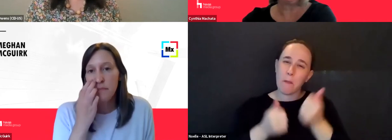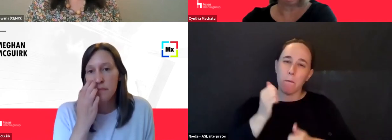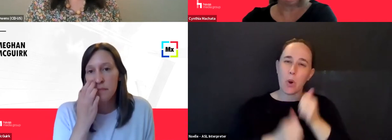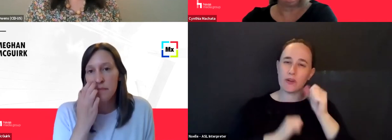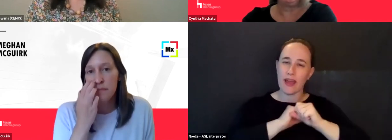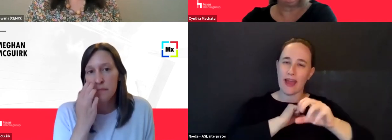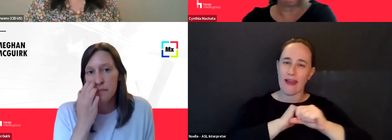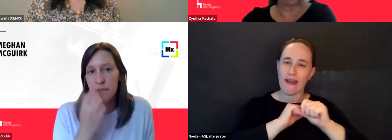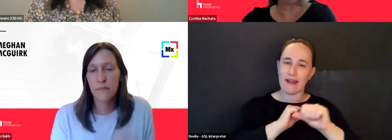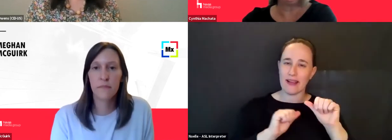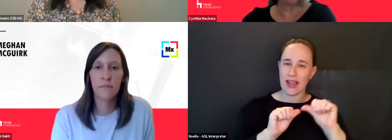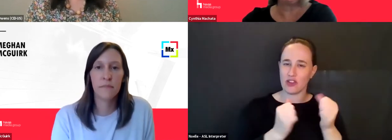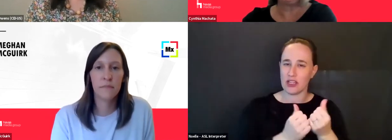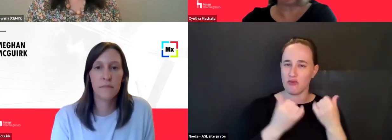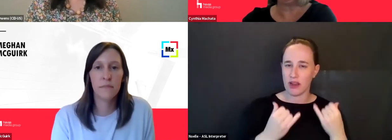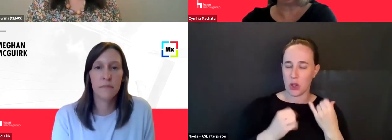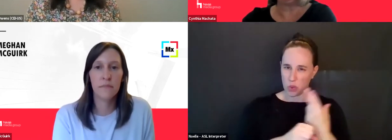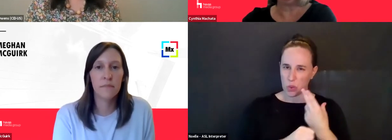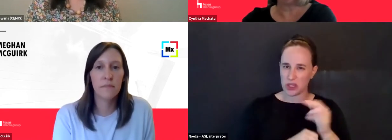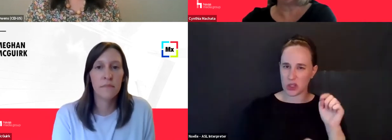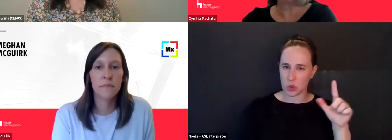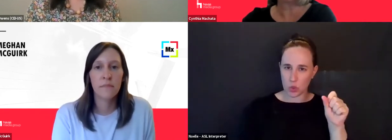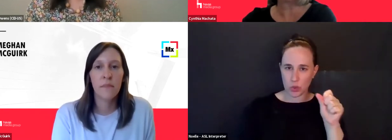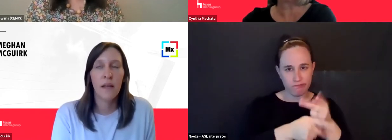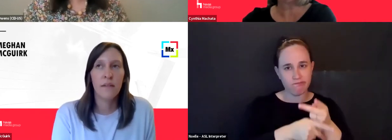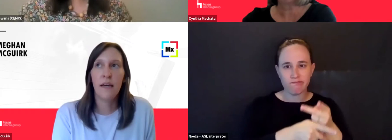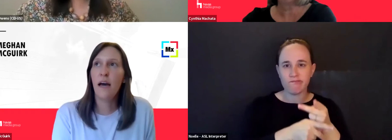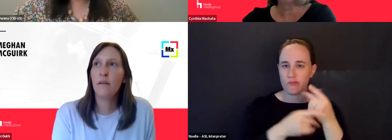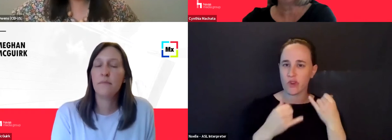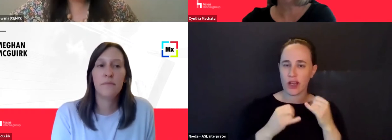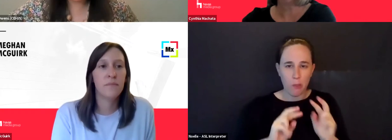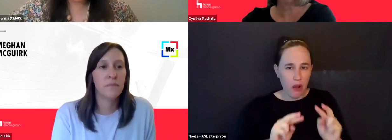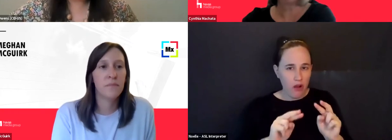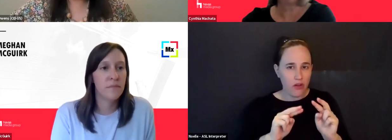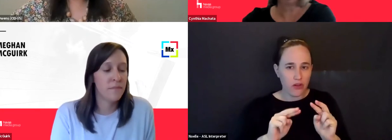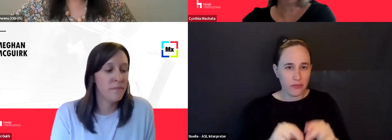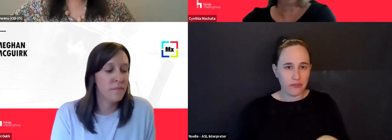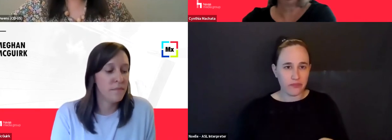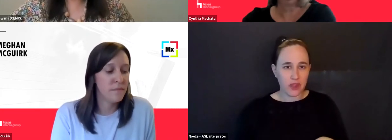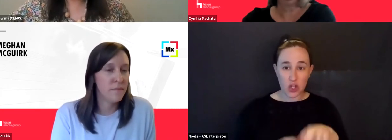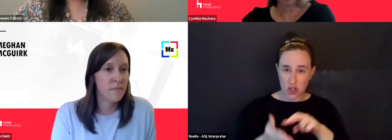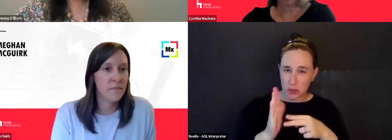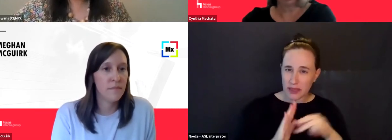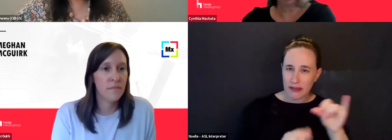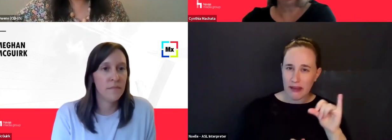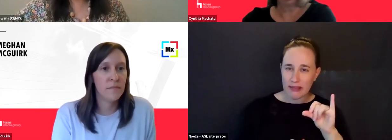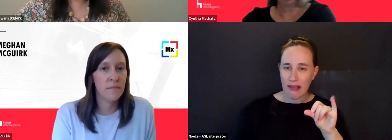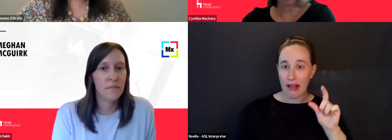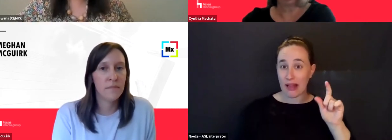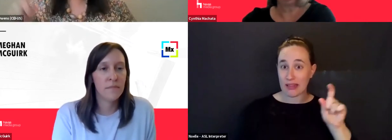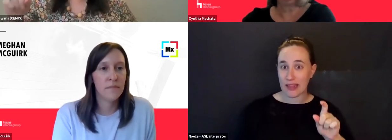um, these tools pretty diligently. Are you talking about the click farms, paper click farms